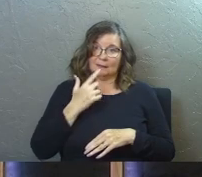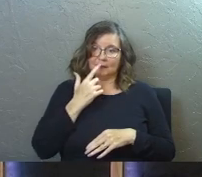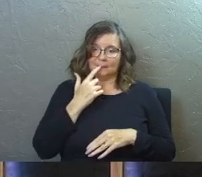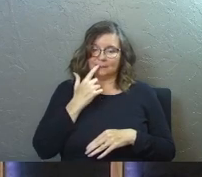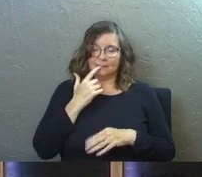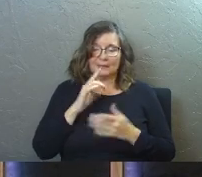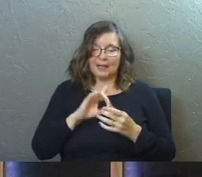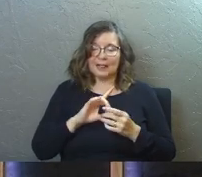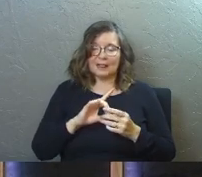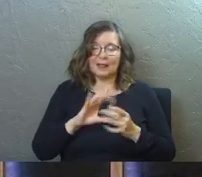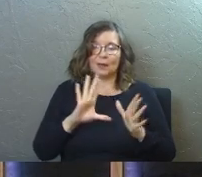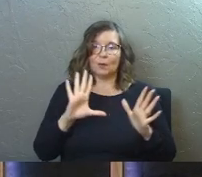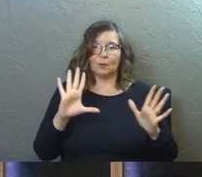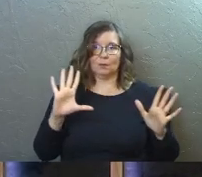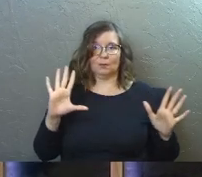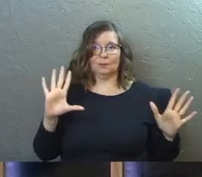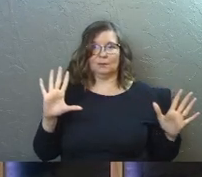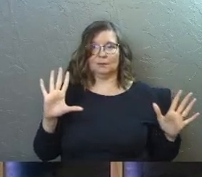Let it go.